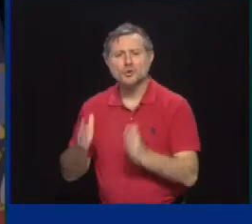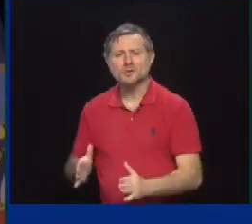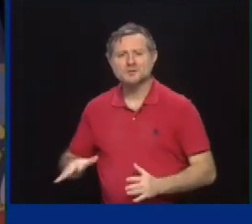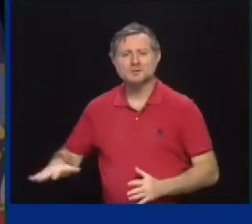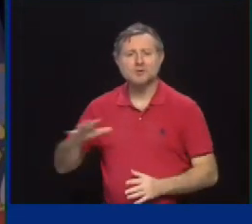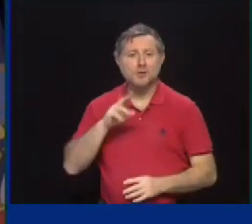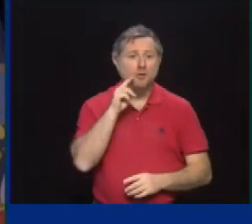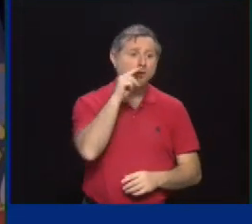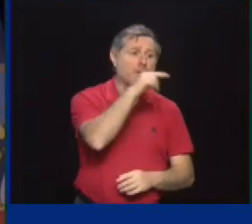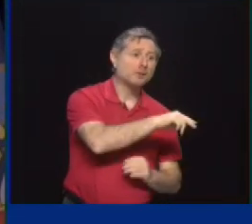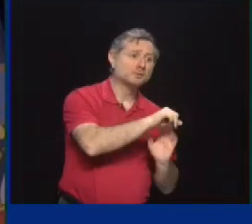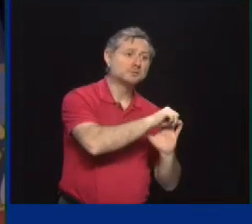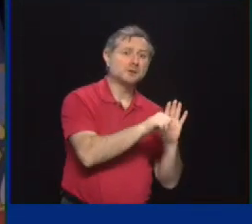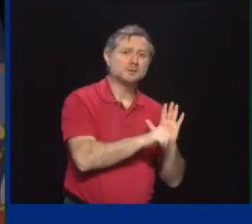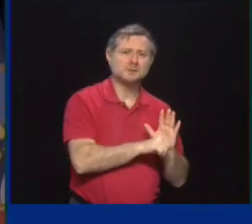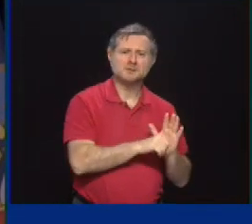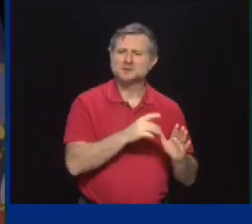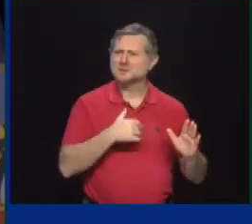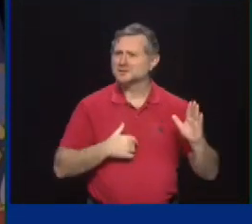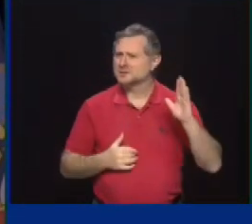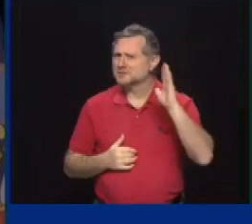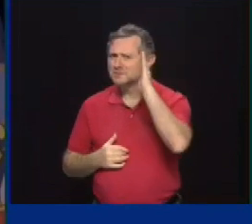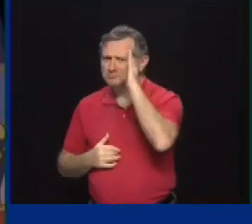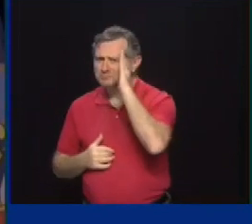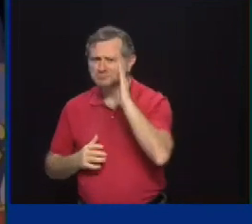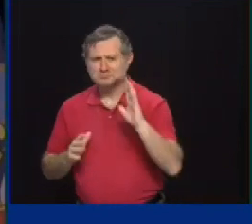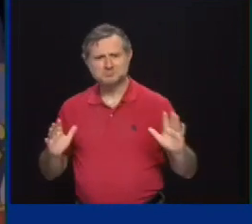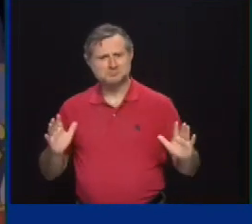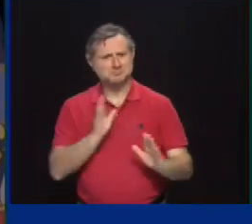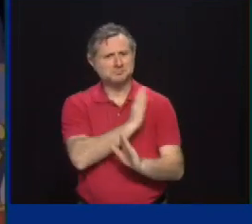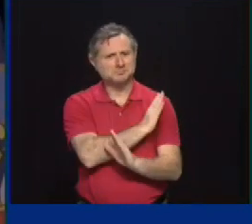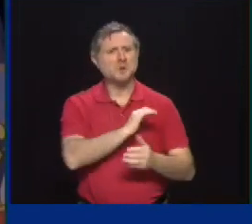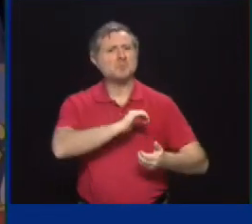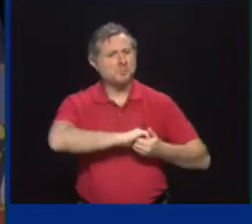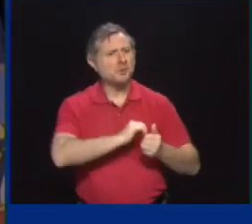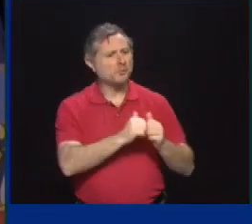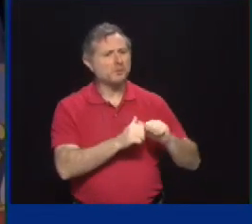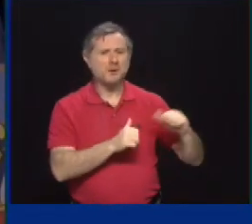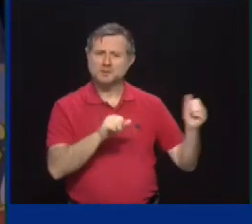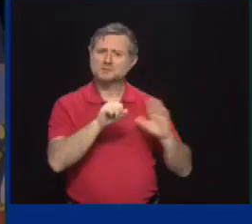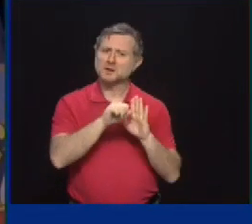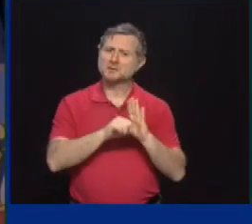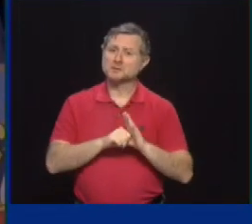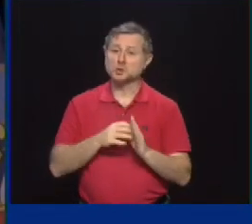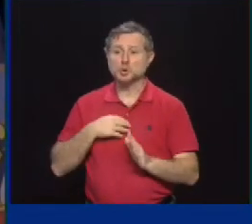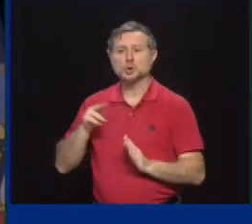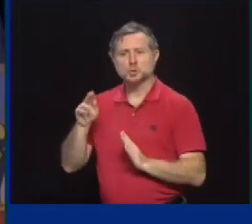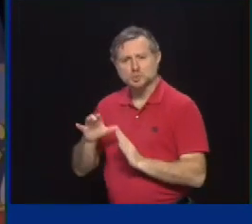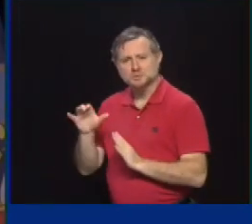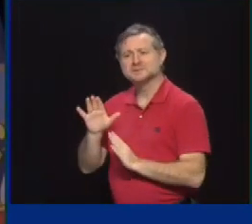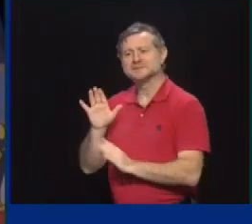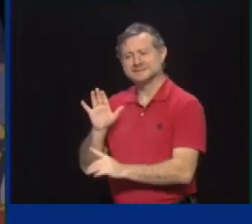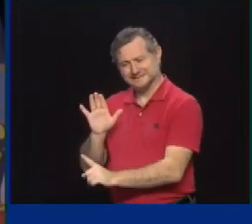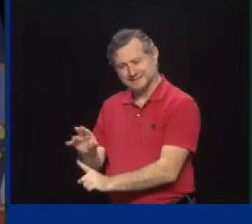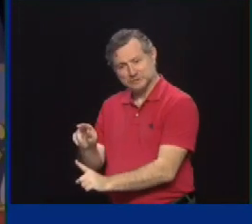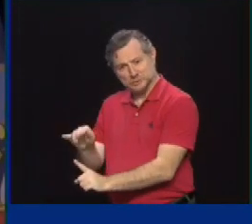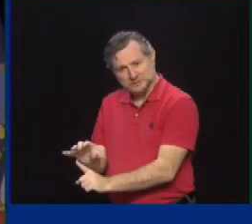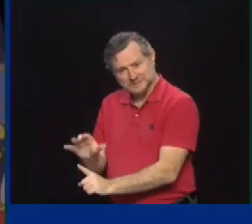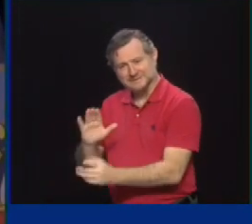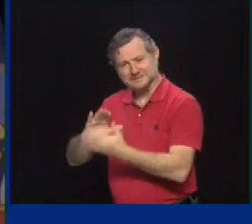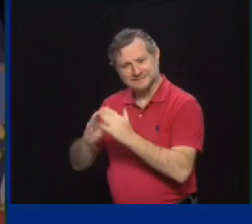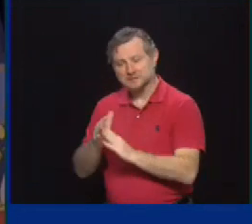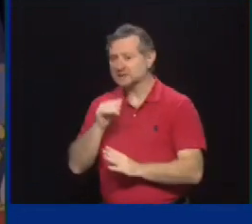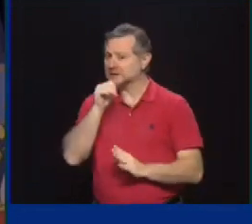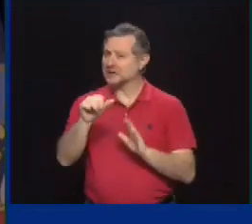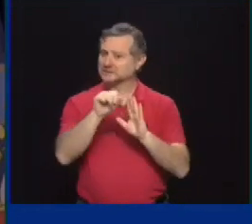partners on many of these initiatives. And New York City, you know, the city, not the state, put in some of these restrictions. This is how I'm going